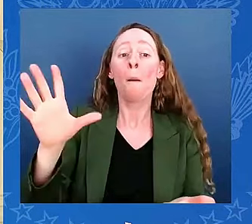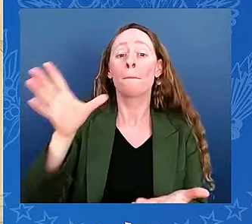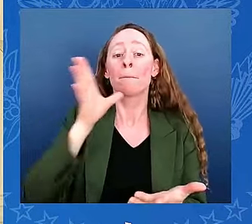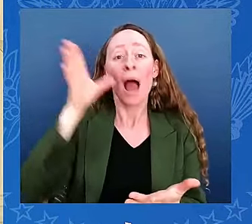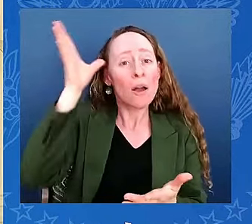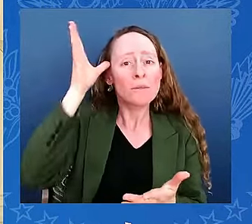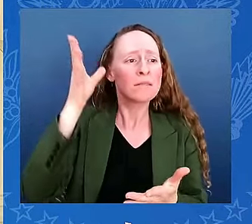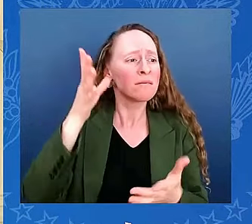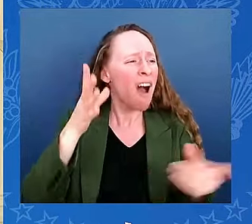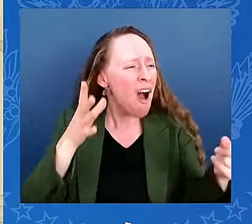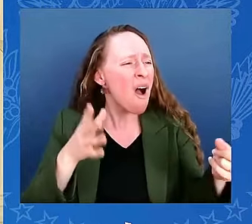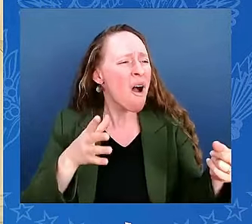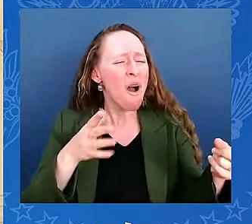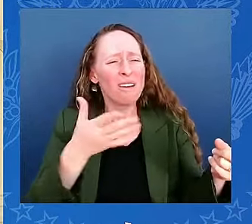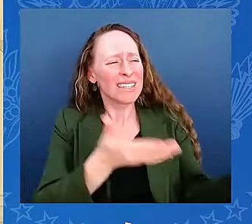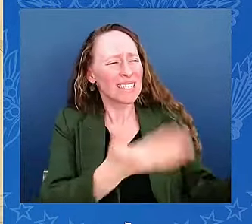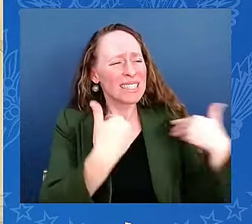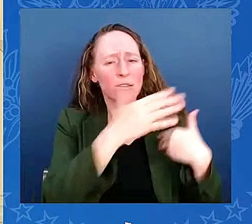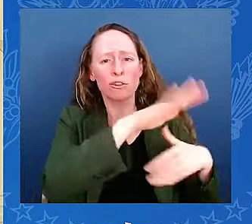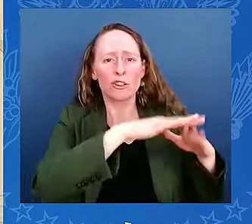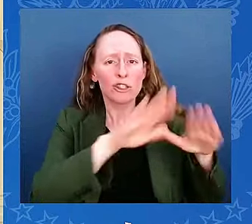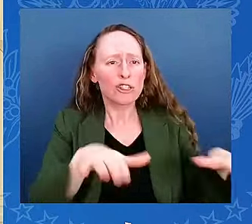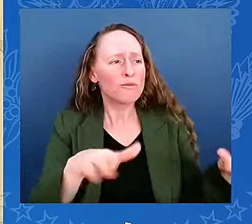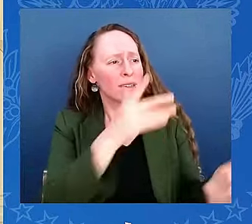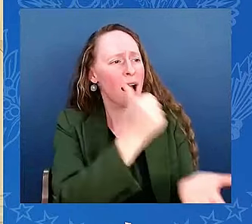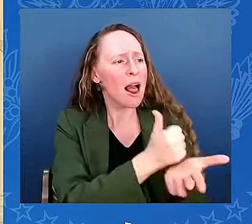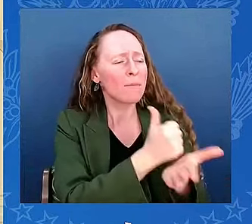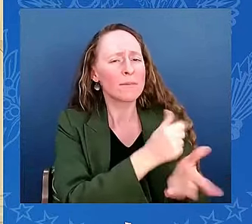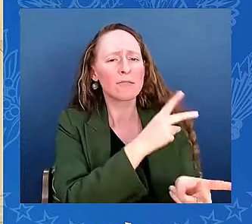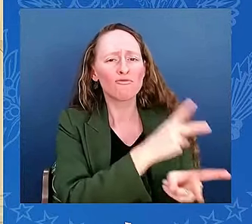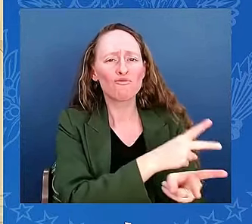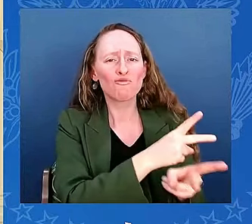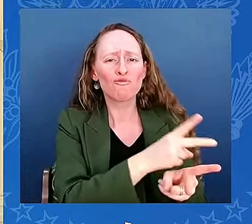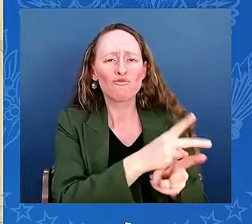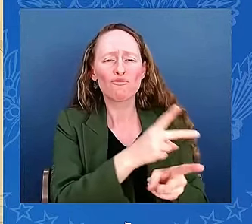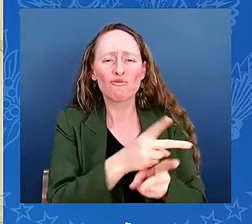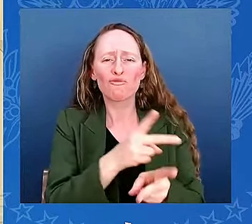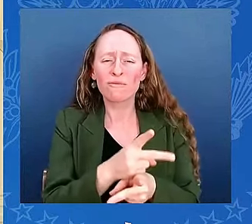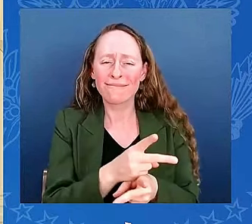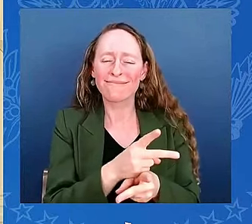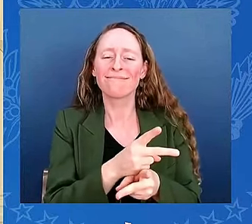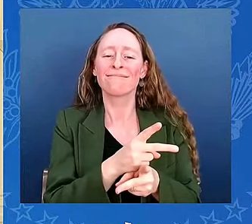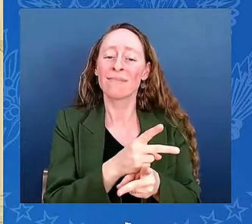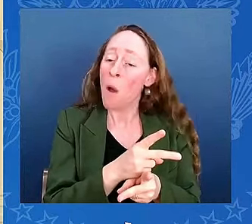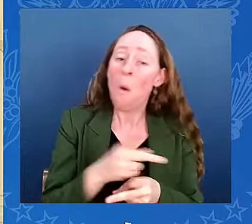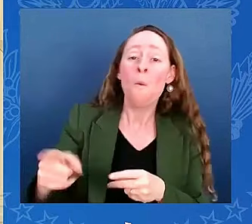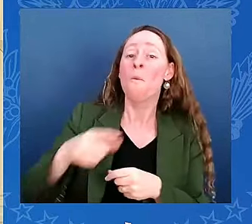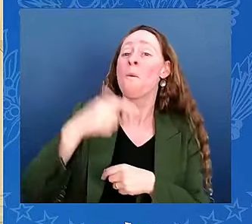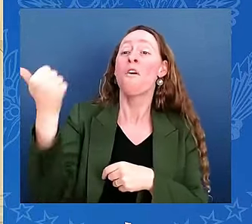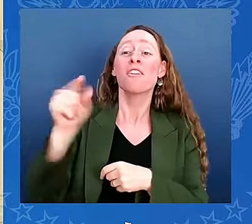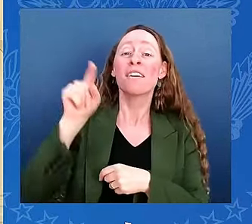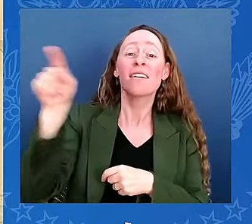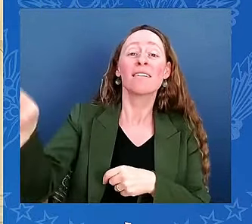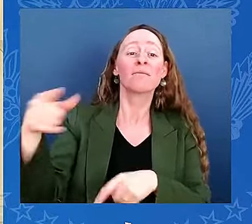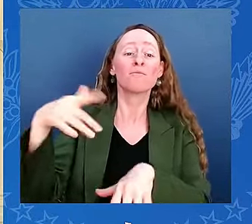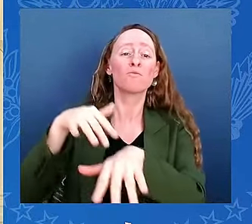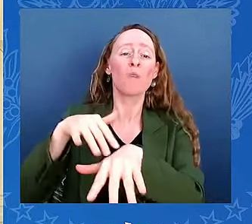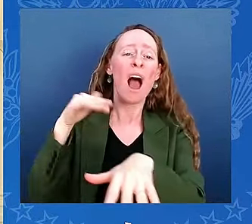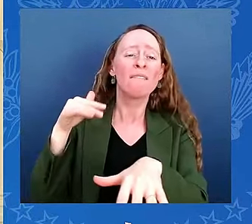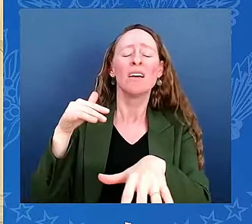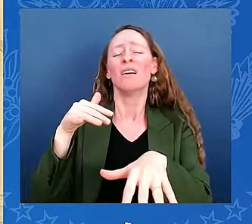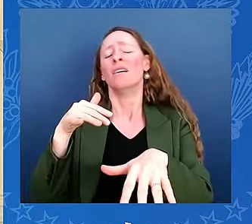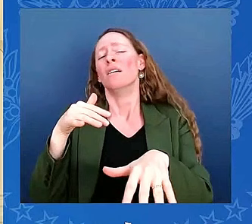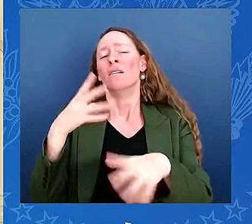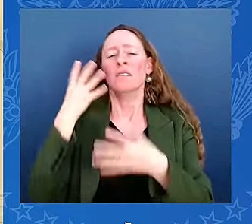commute, but choose to be kind because you never know what someone else is going through. When we make these choices together,